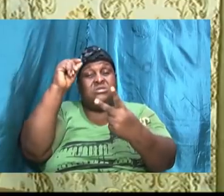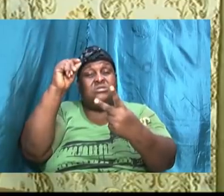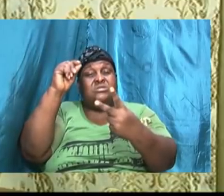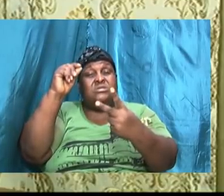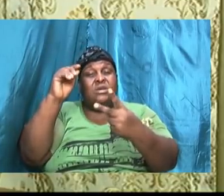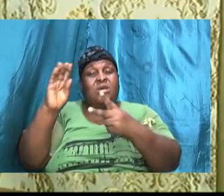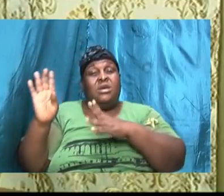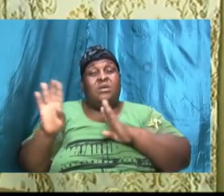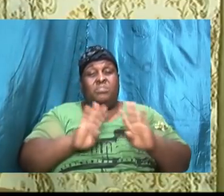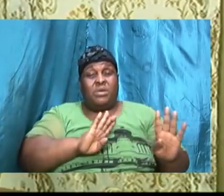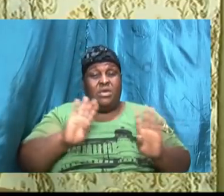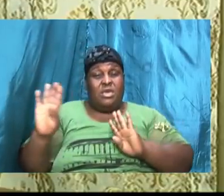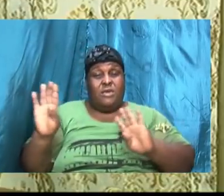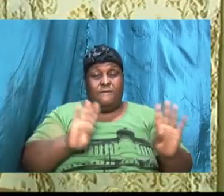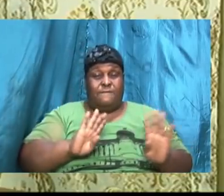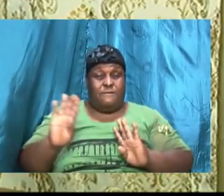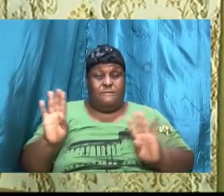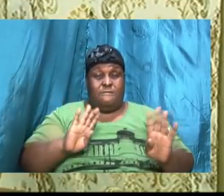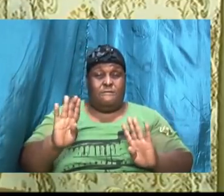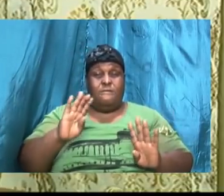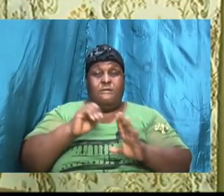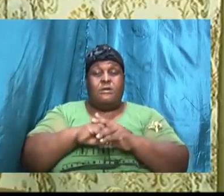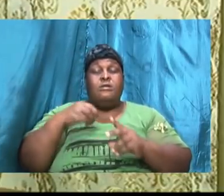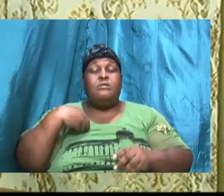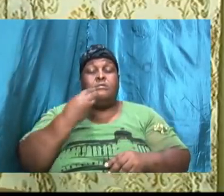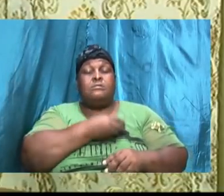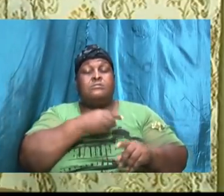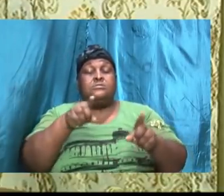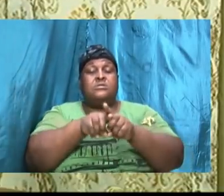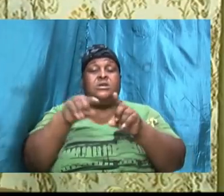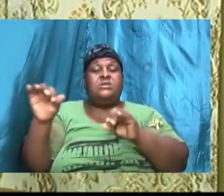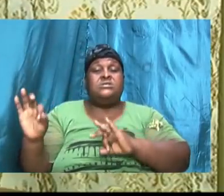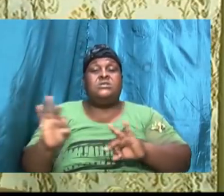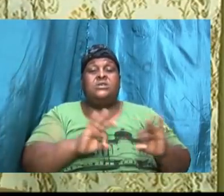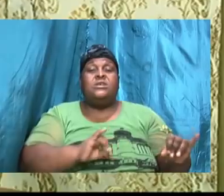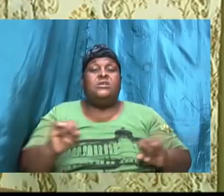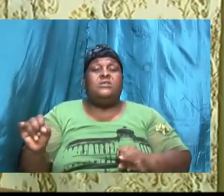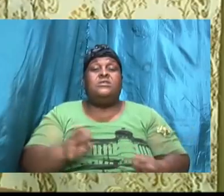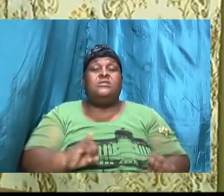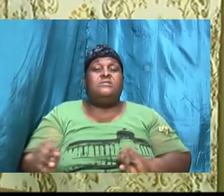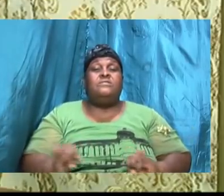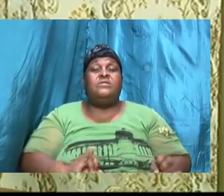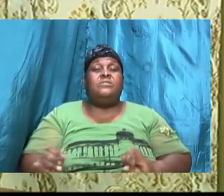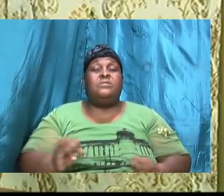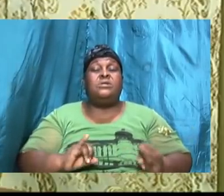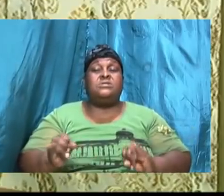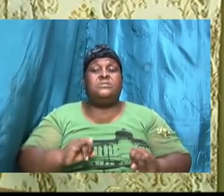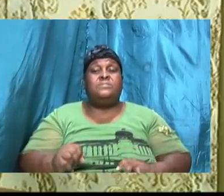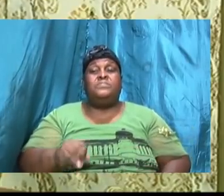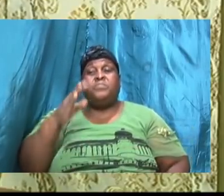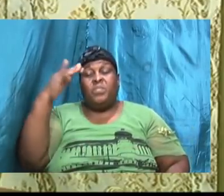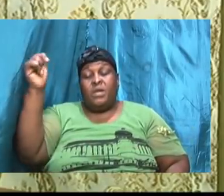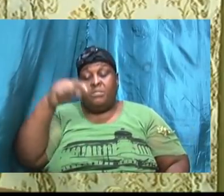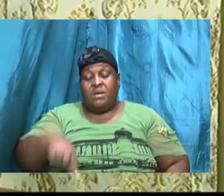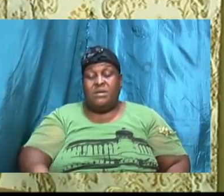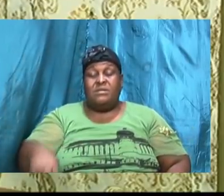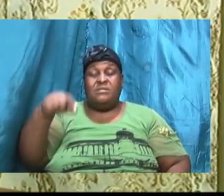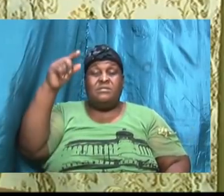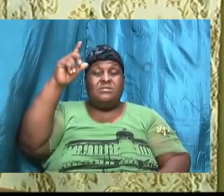habits and us as individual the Bible in Proverbs says by this wisdom